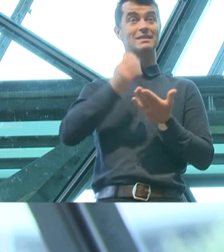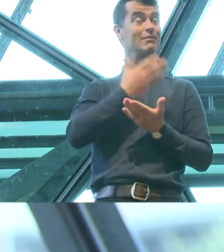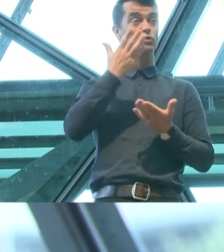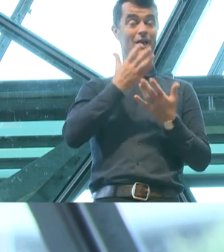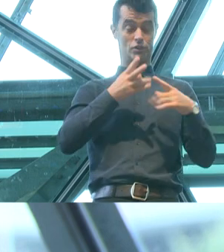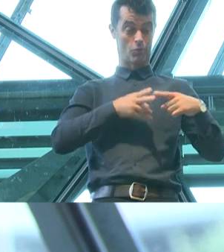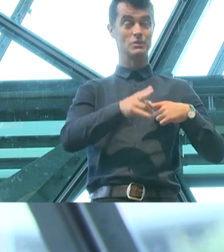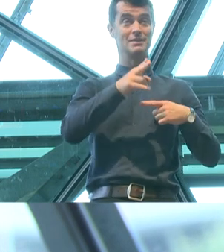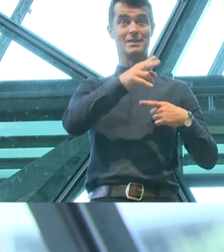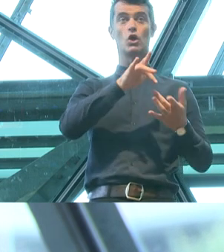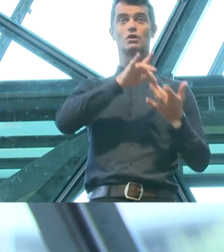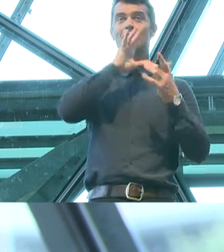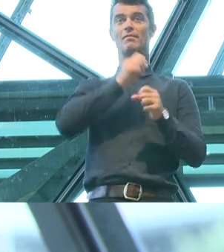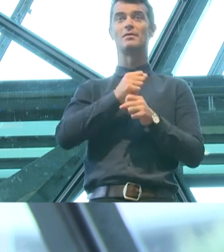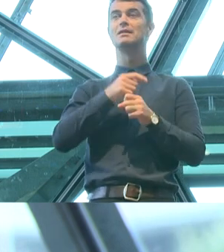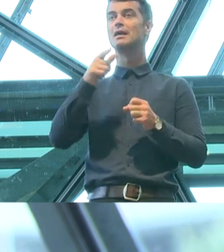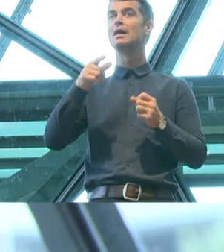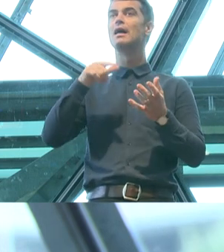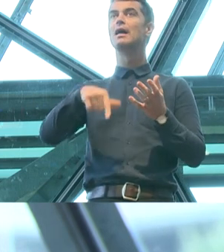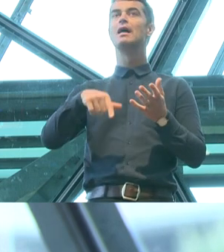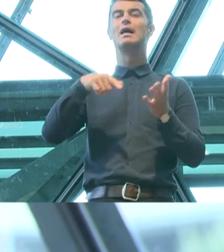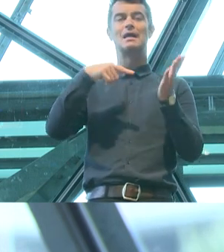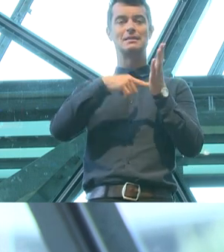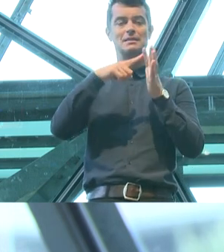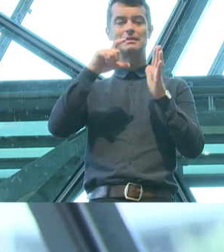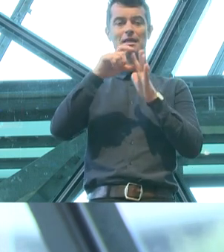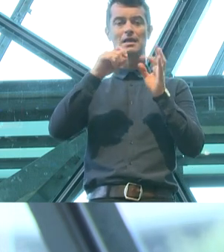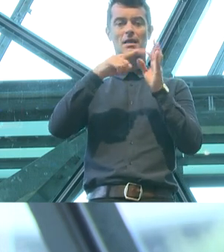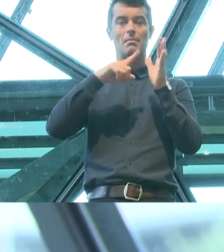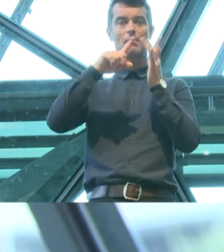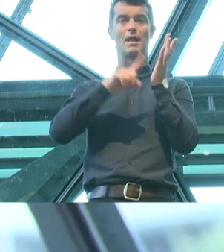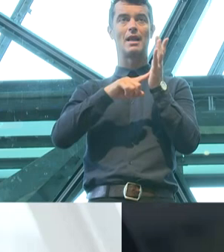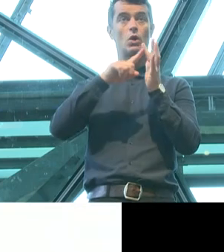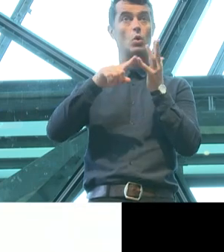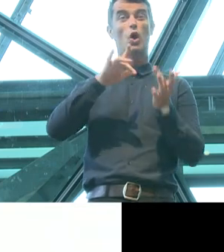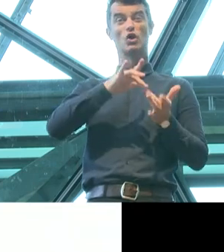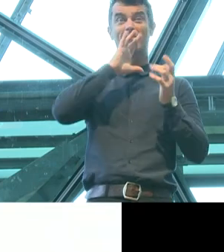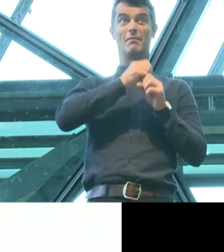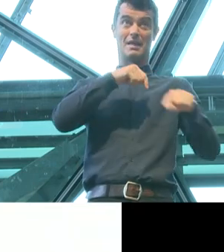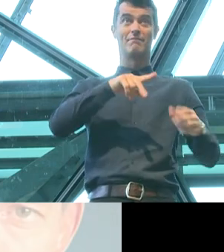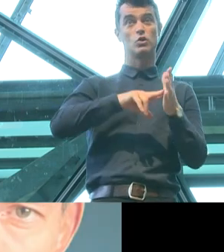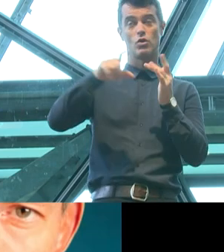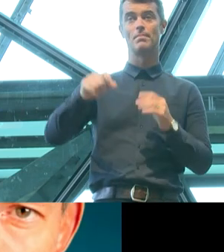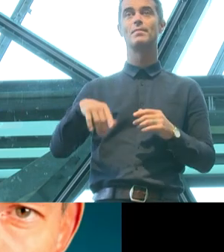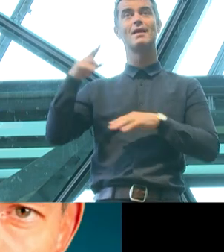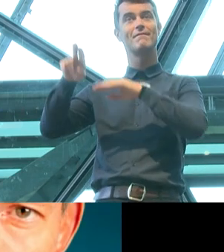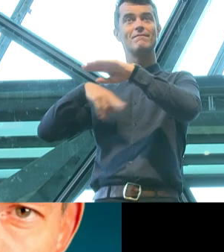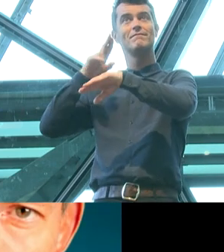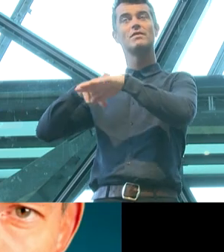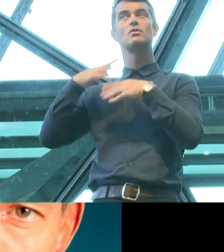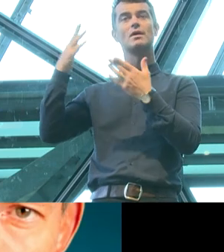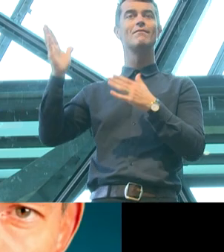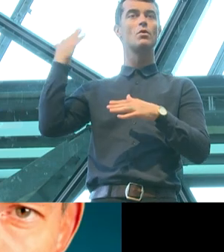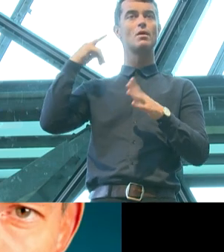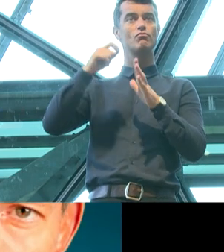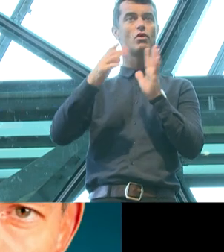On a state level, that was conservative Premier Ted Ballyu in Victoria, and on a federal level, that was old mate, former